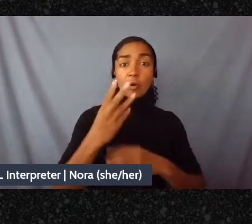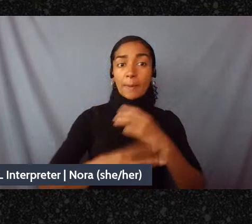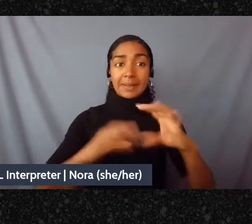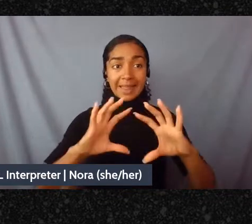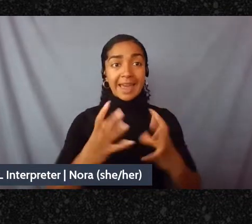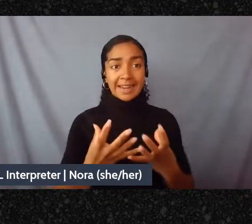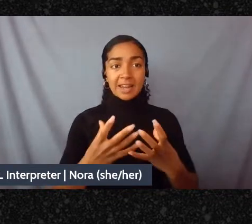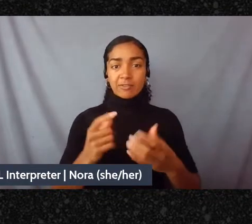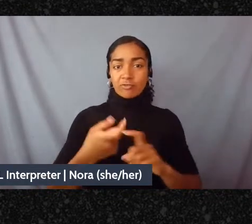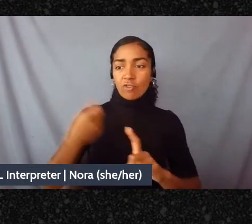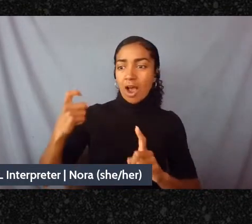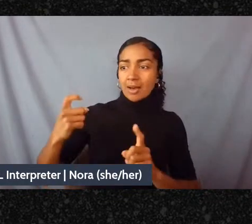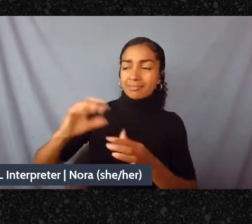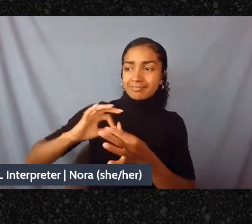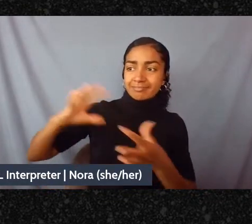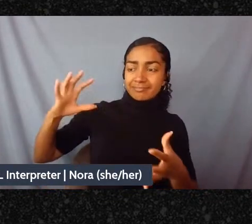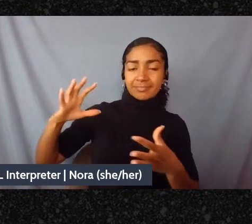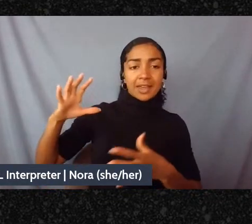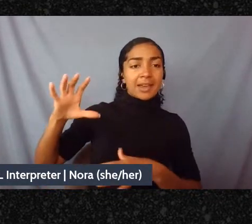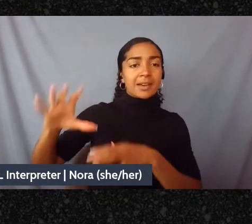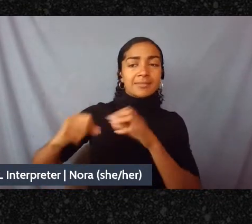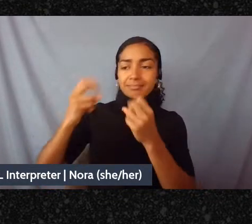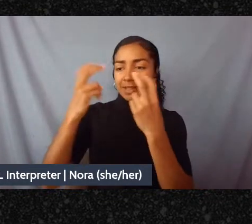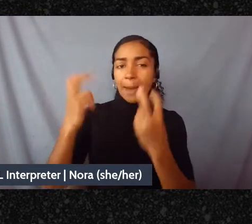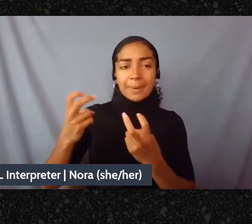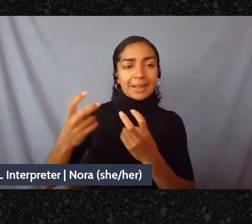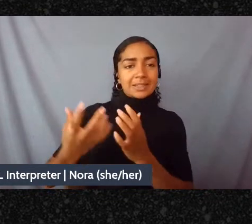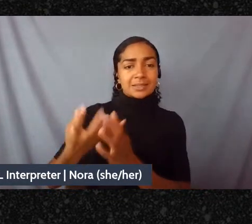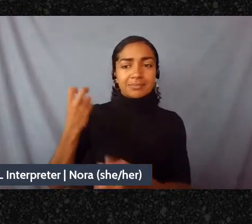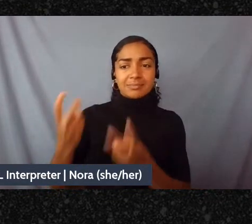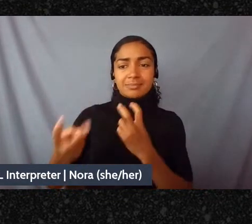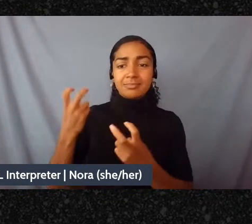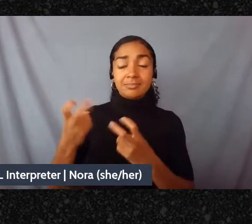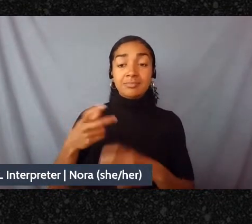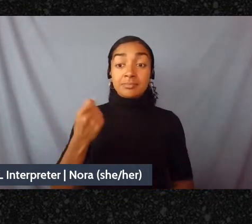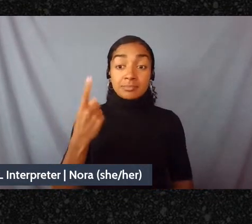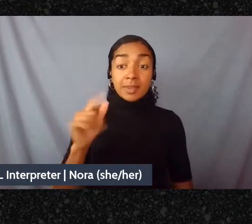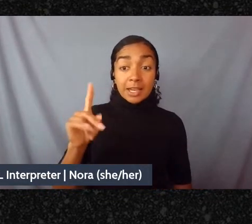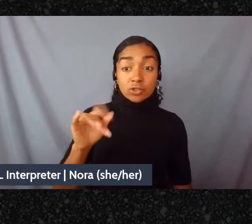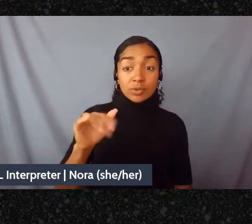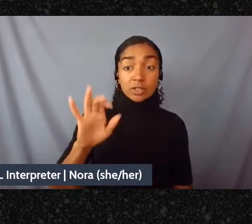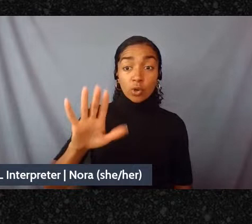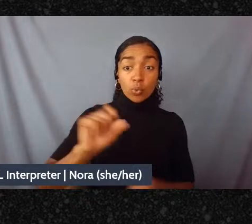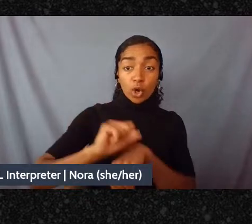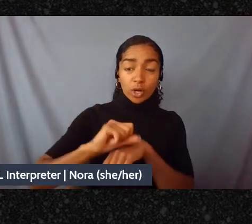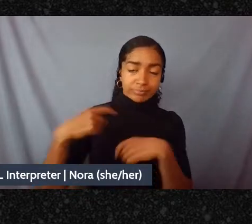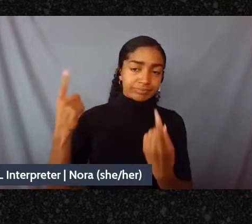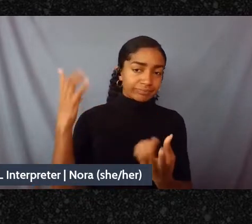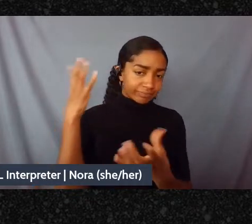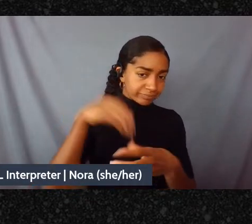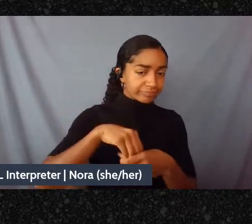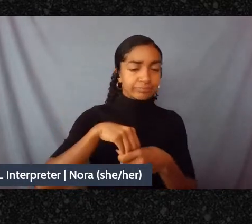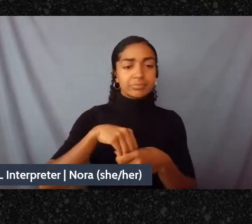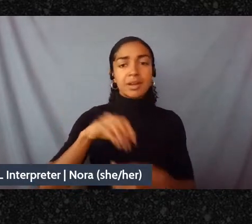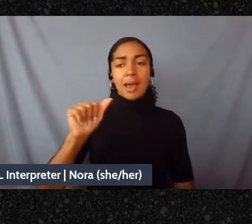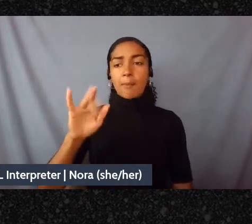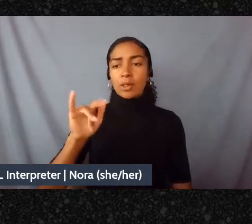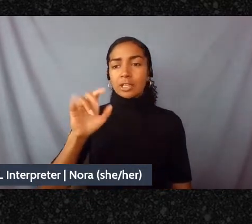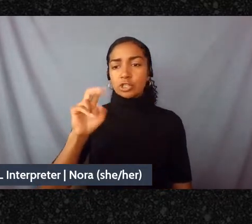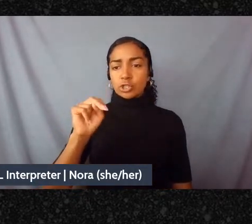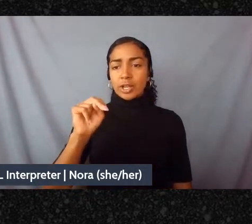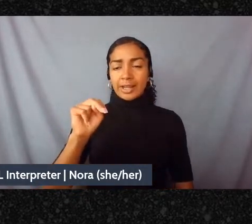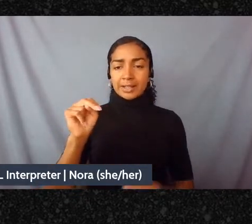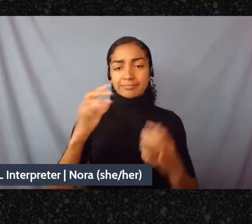has long been rooted in a commitment to abolition and you've offered resources and leadership about how we might both envision